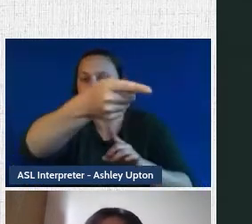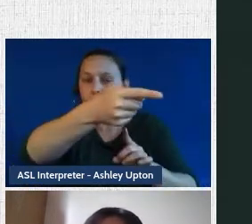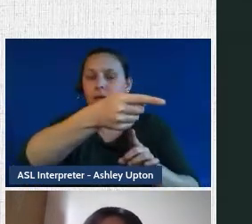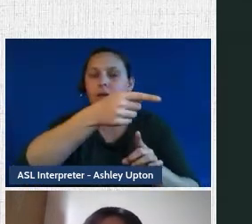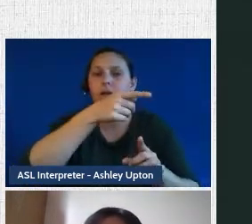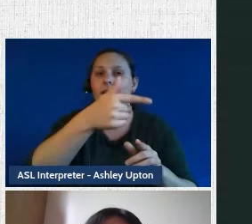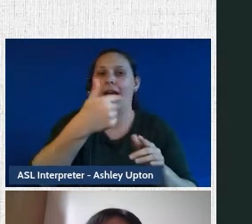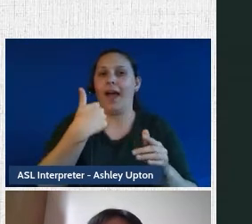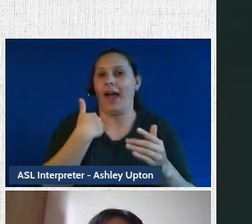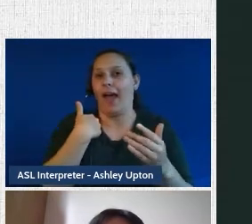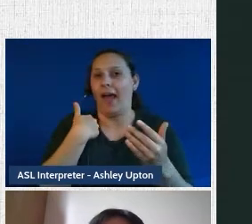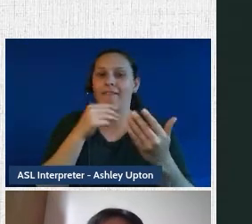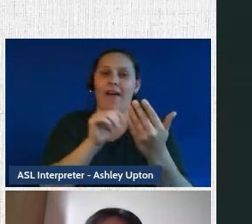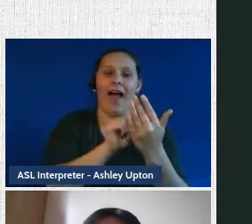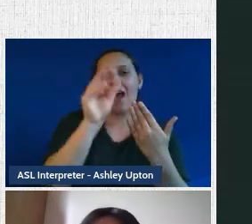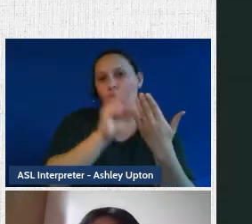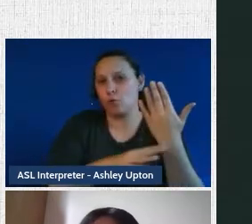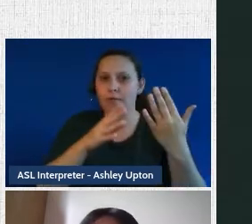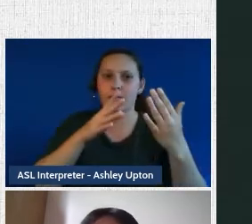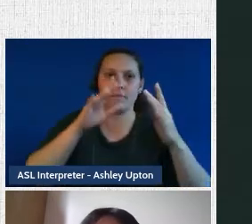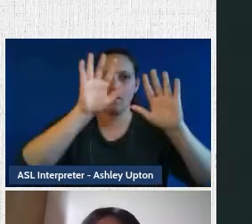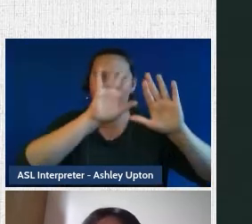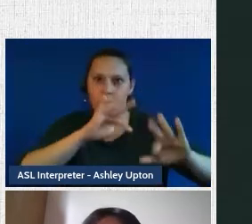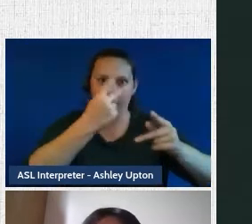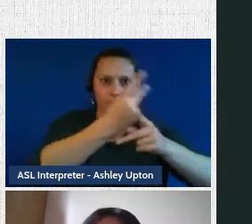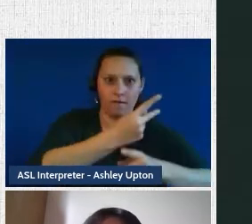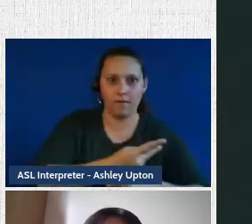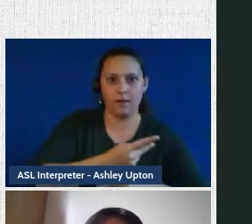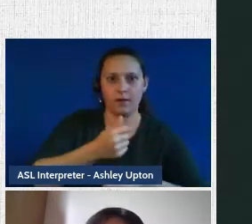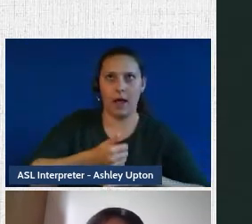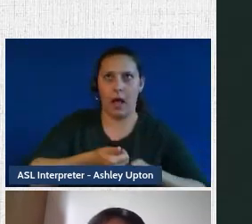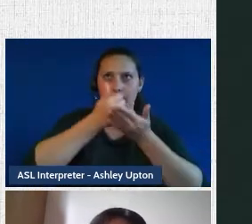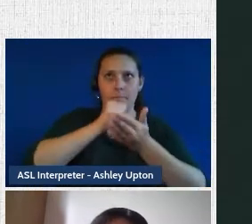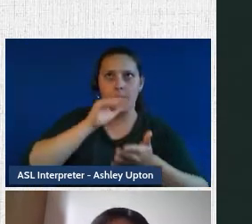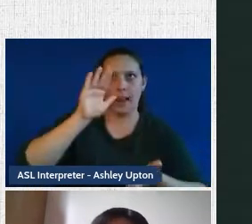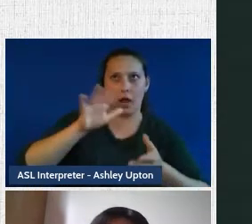a algorithm which will help determine the likelihood of confusion between them.